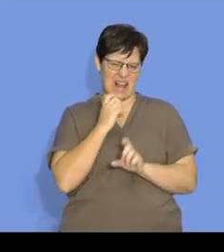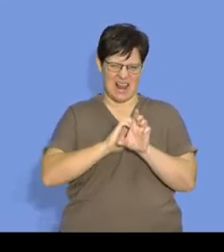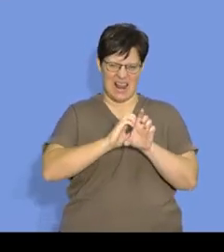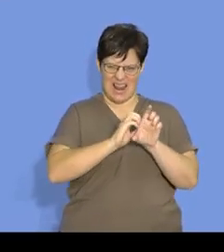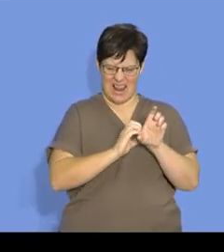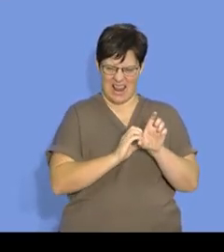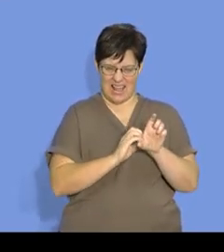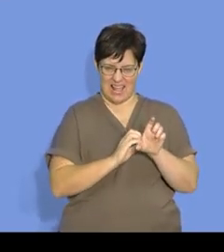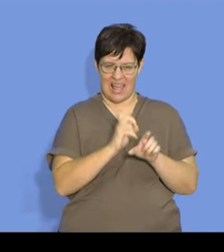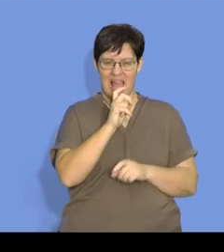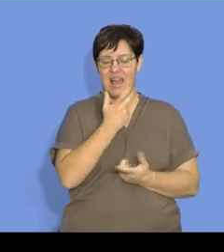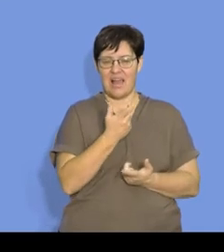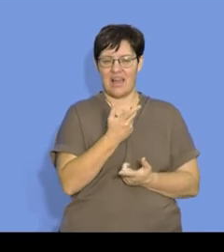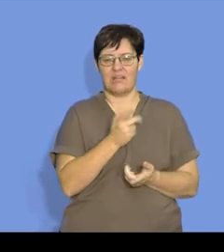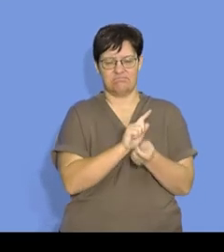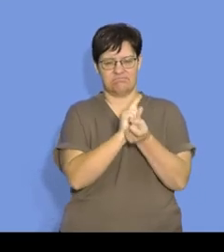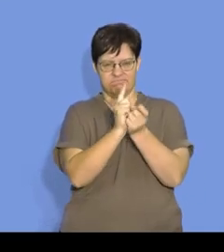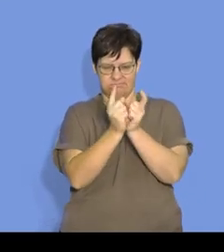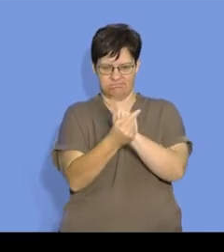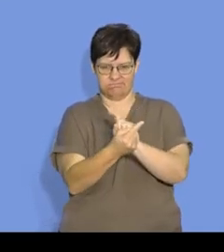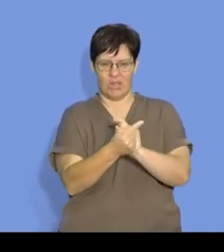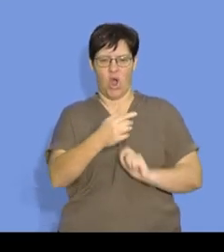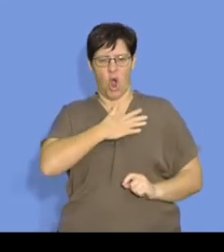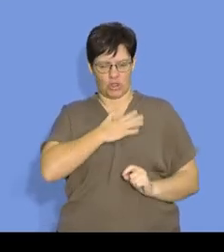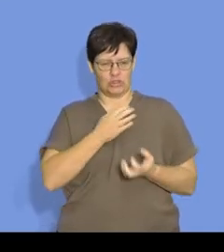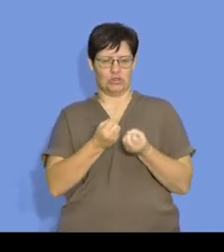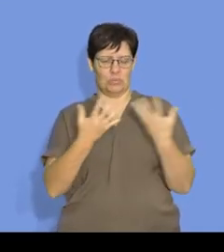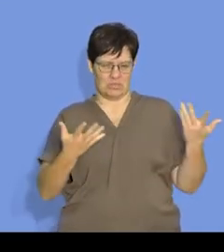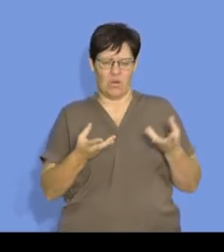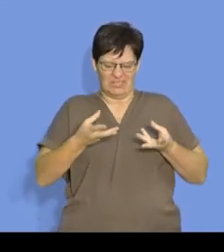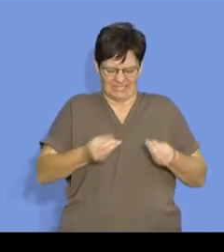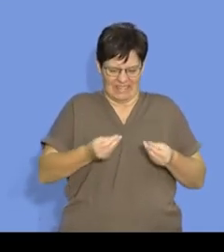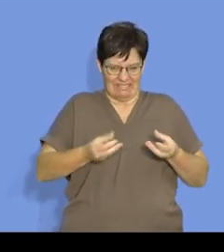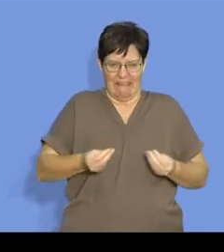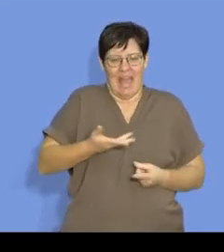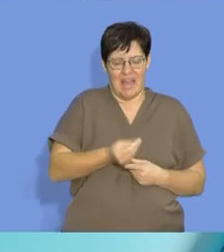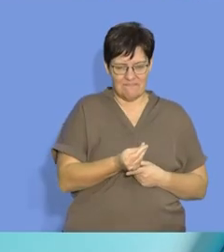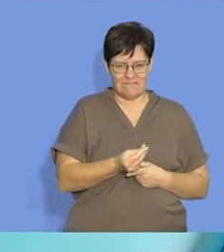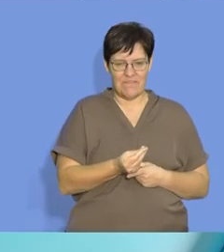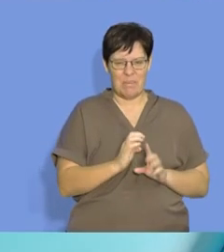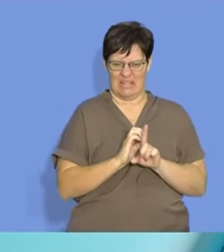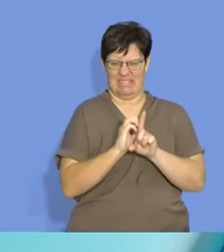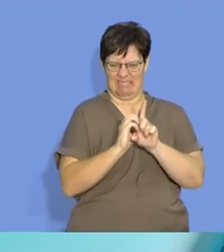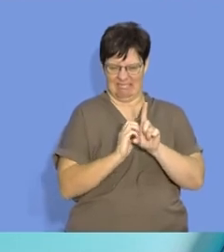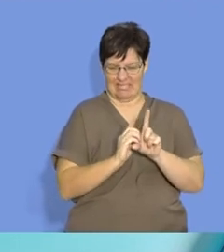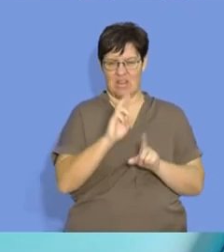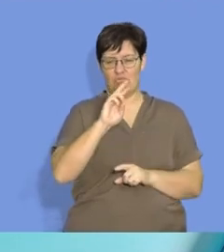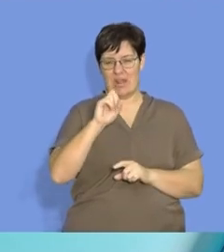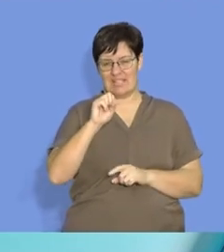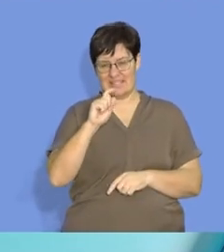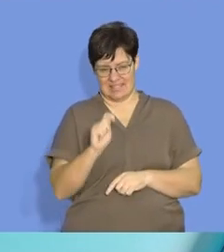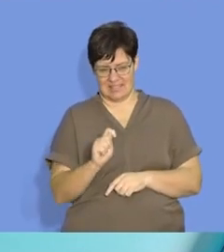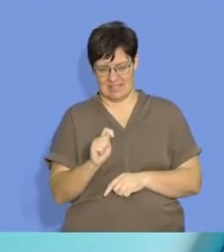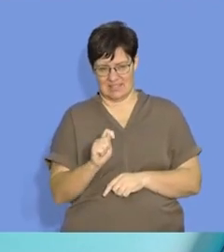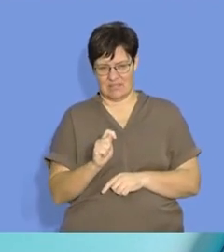where your iron, for instance, are exposed to oxygen and some moist in the air, and that iron will then